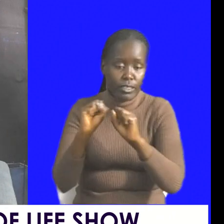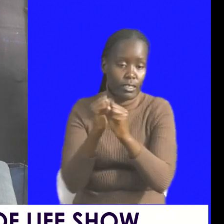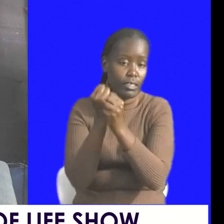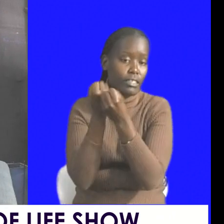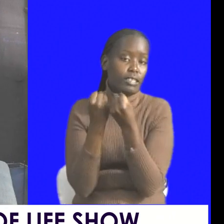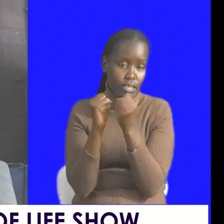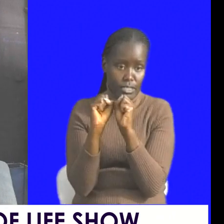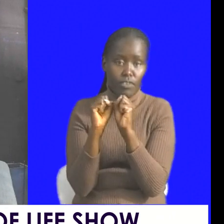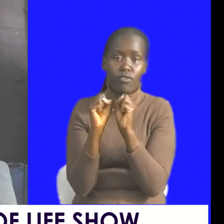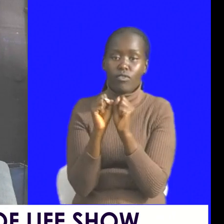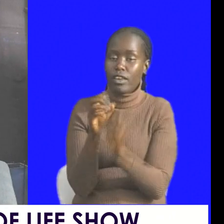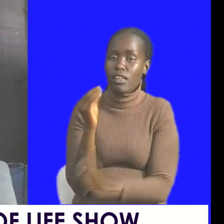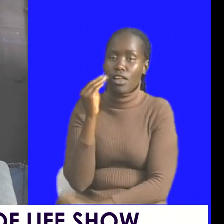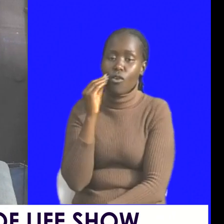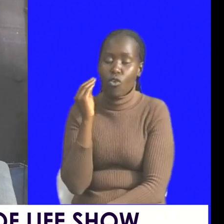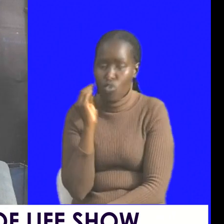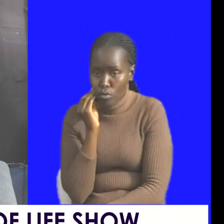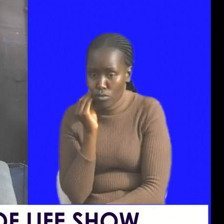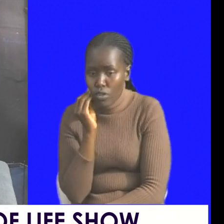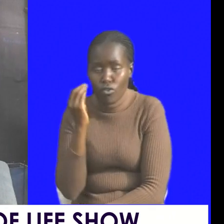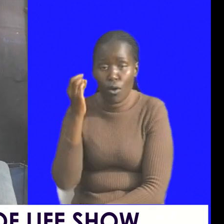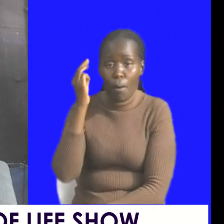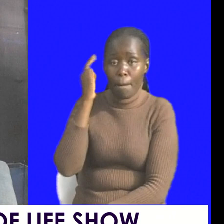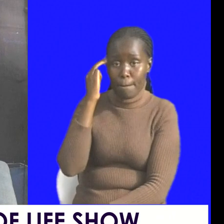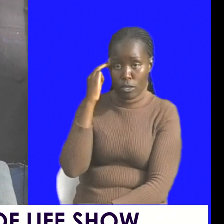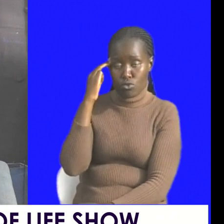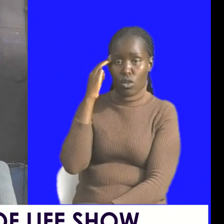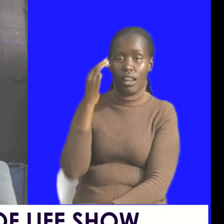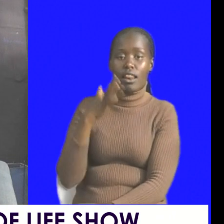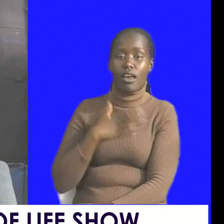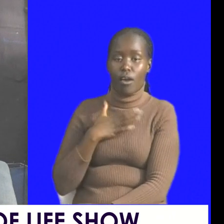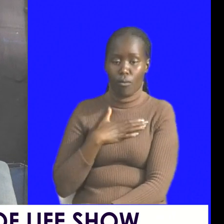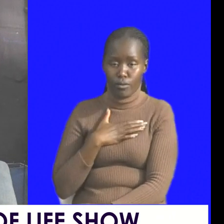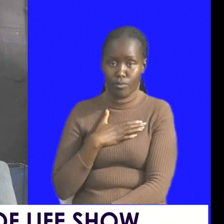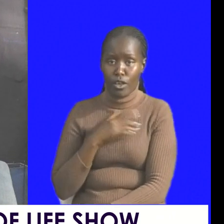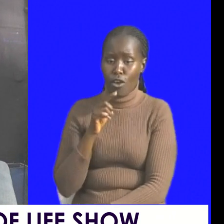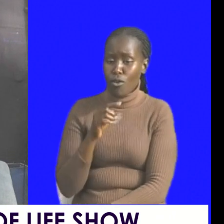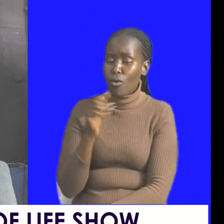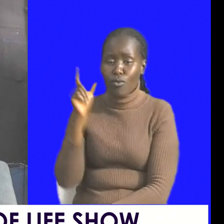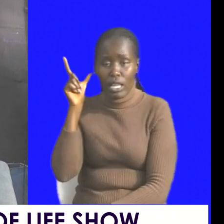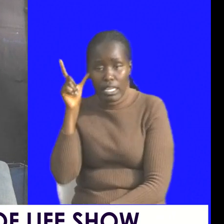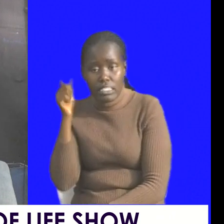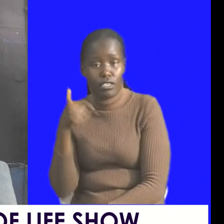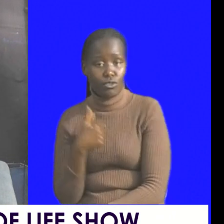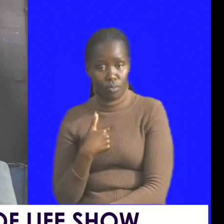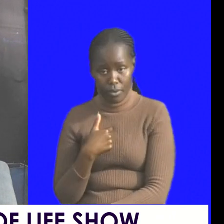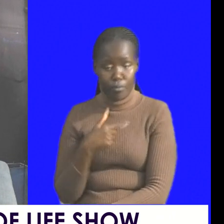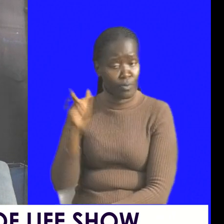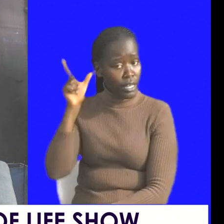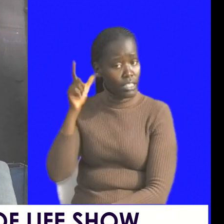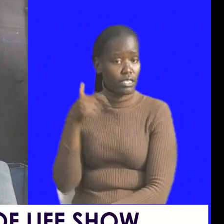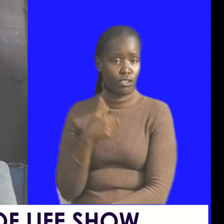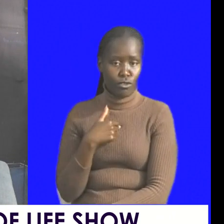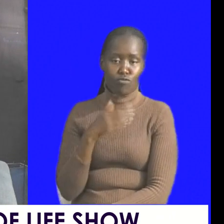stable homes for our mental fitness are you listening to me mamas are you listening to me